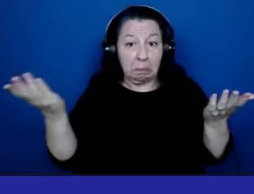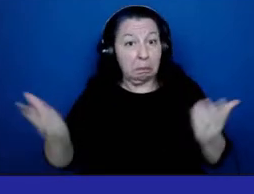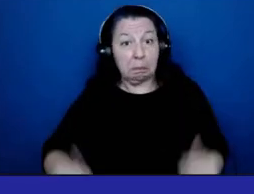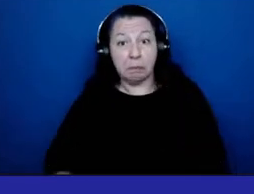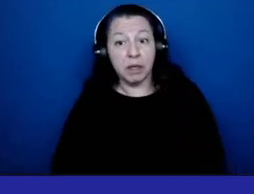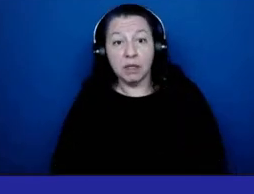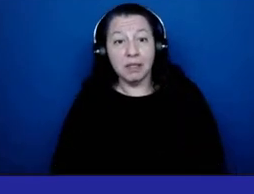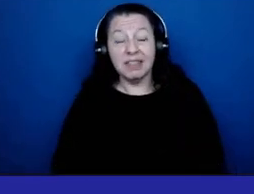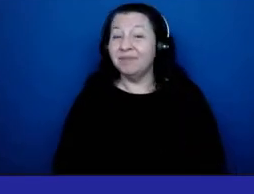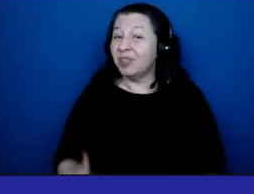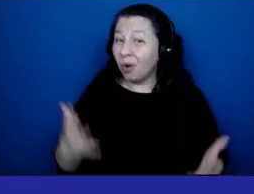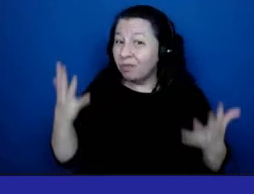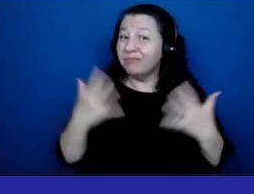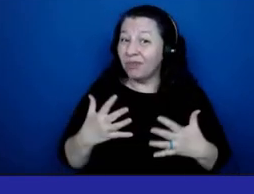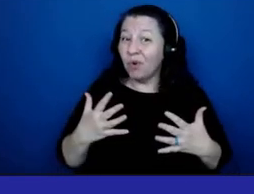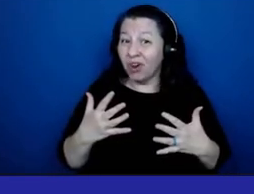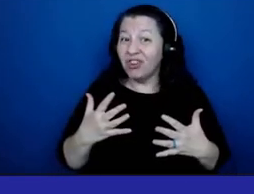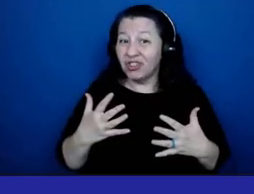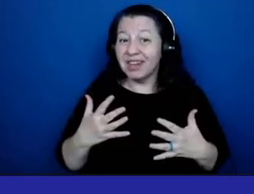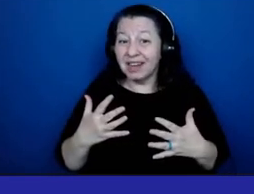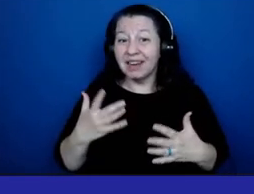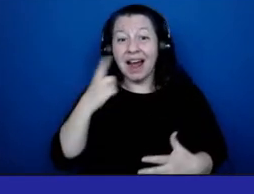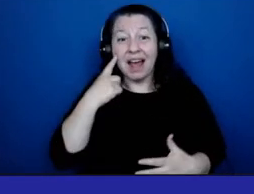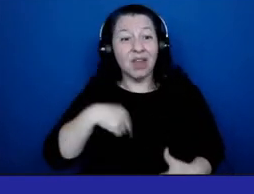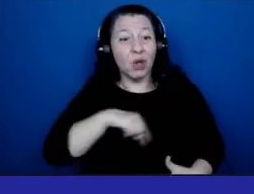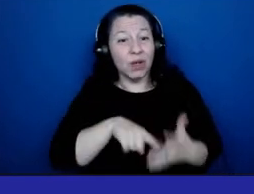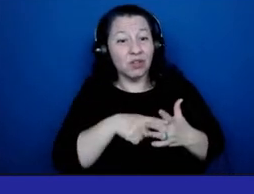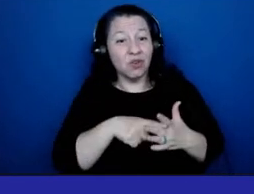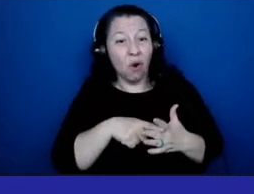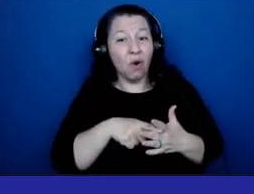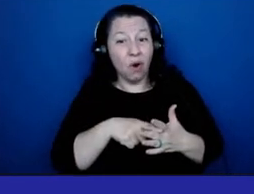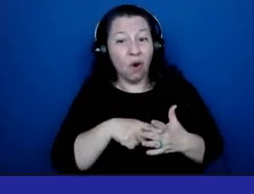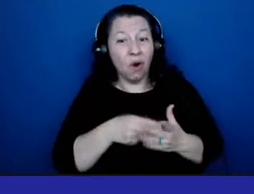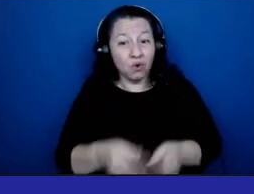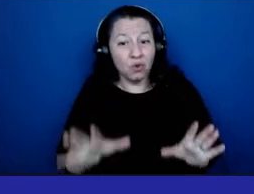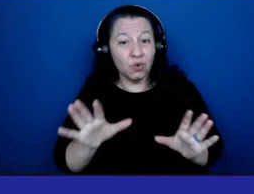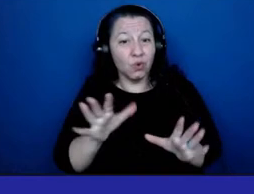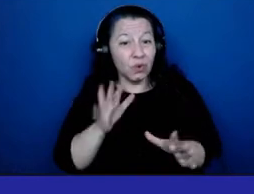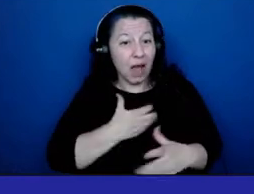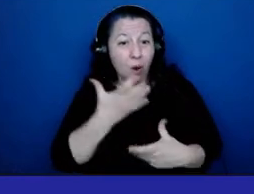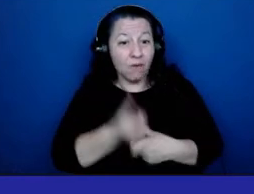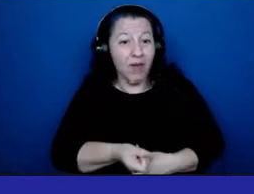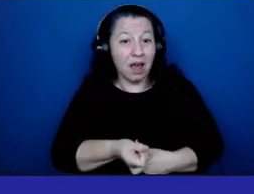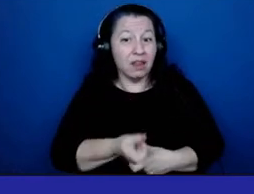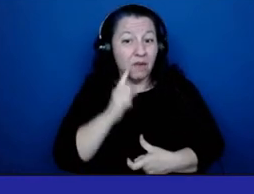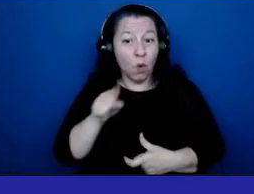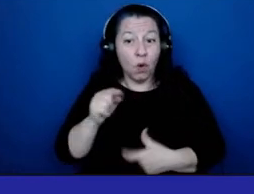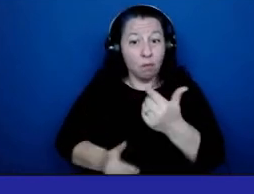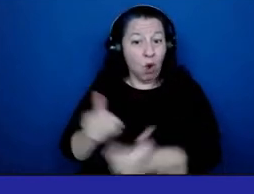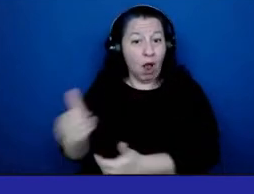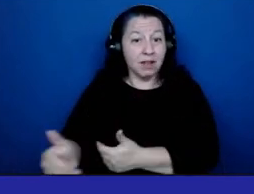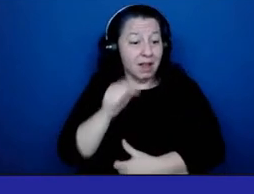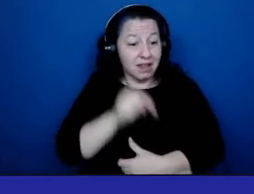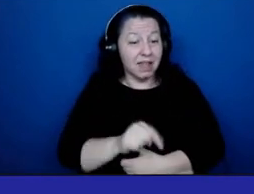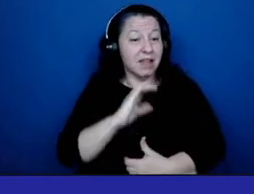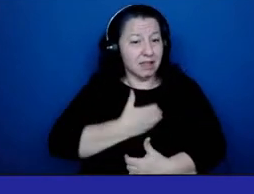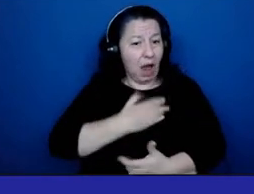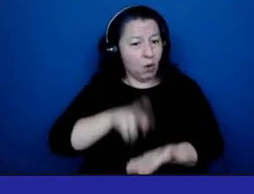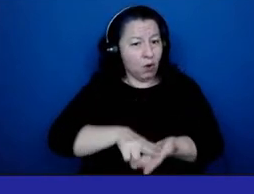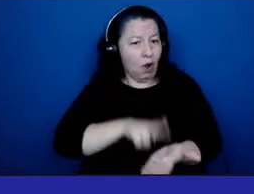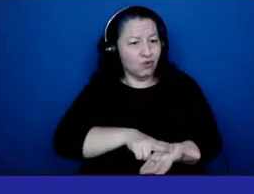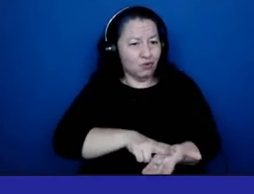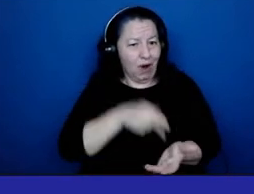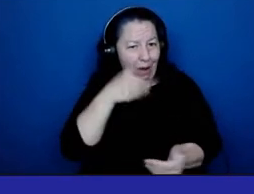So unfortunately, I think we start to lose faith in the process. These are the procedures that we've set up, our contract procedures, our grievance